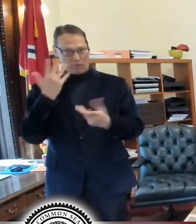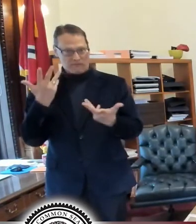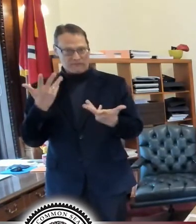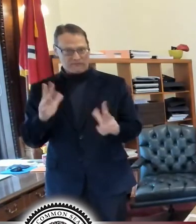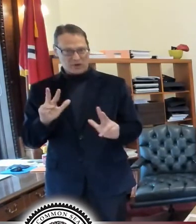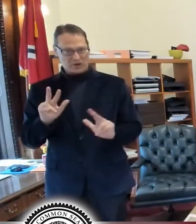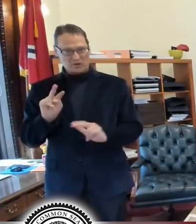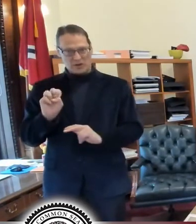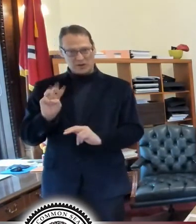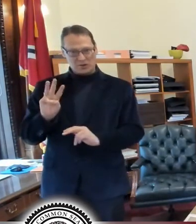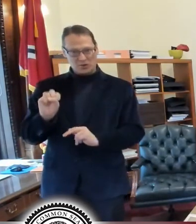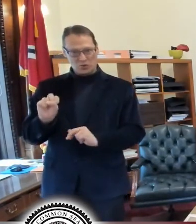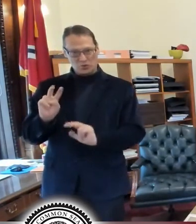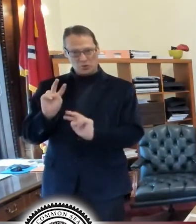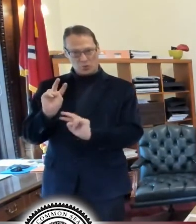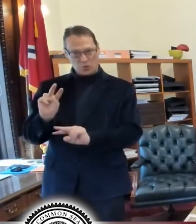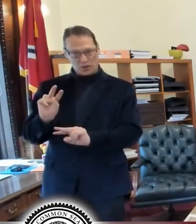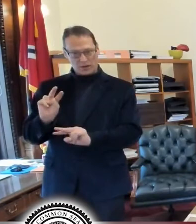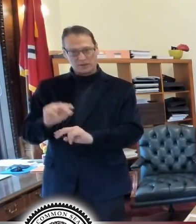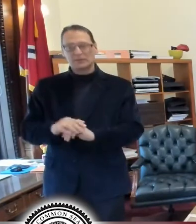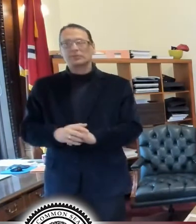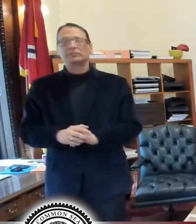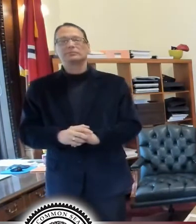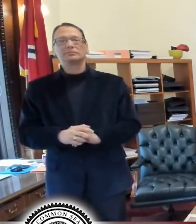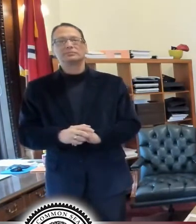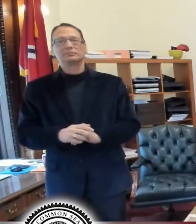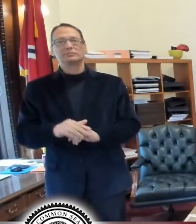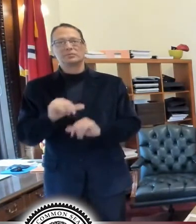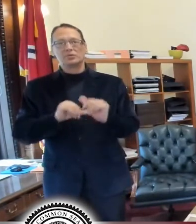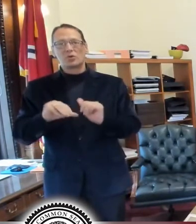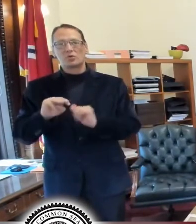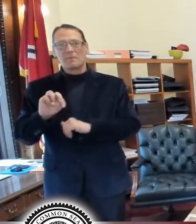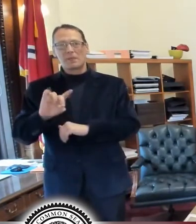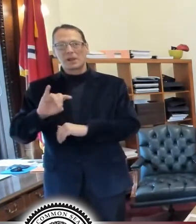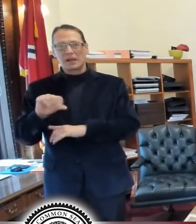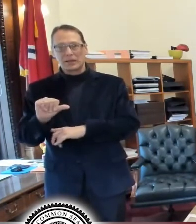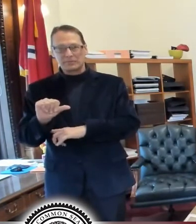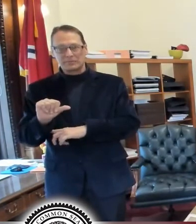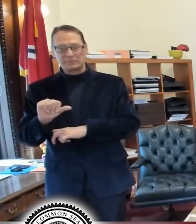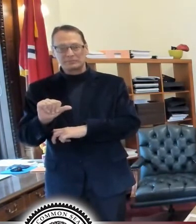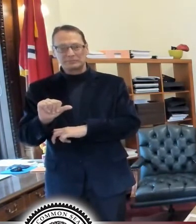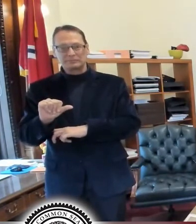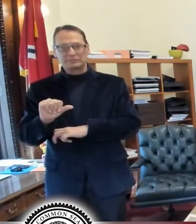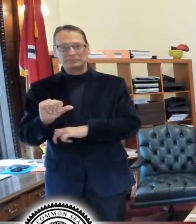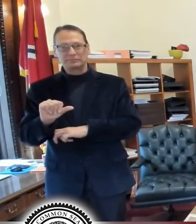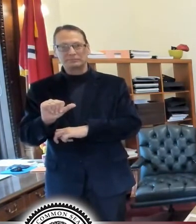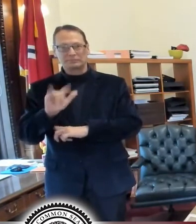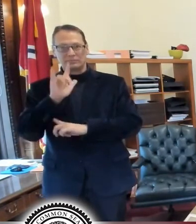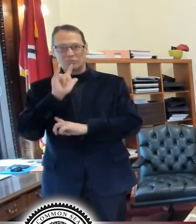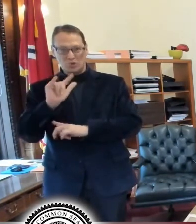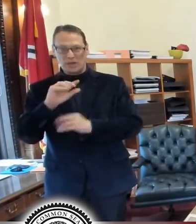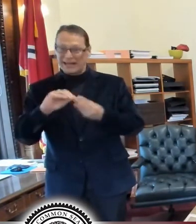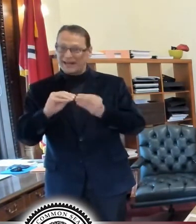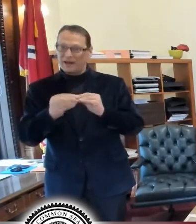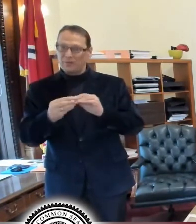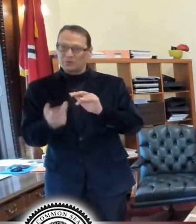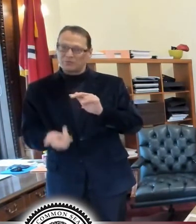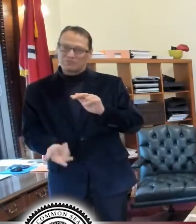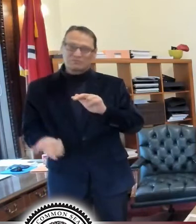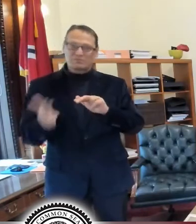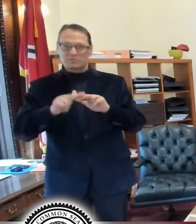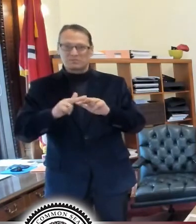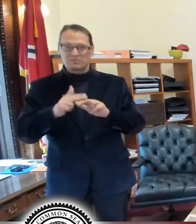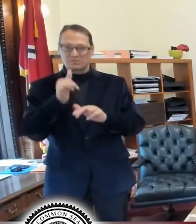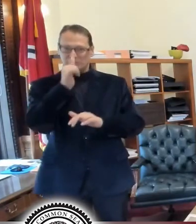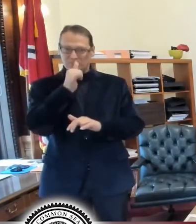the news, social media are really increasing pretty dramatically.